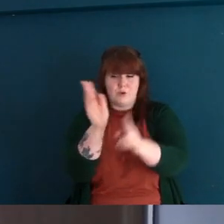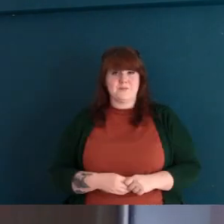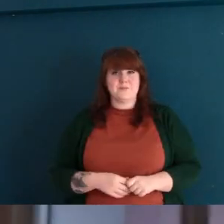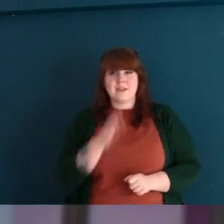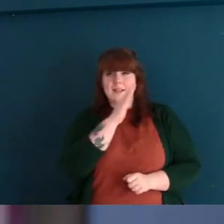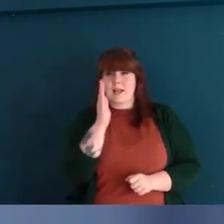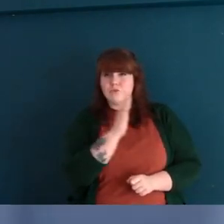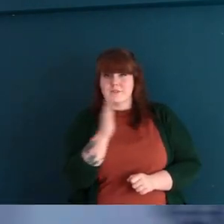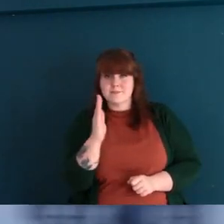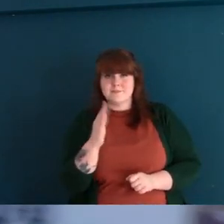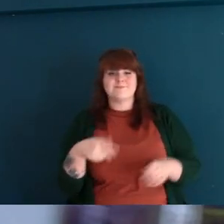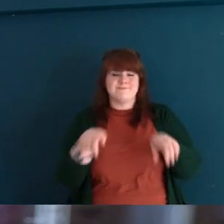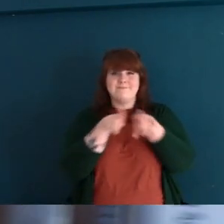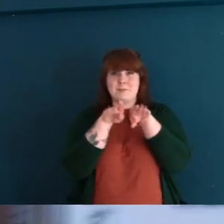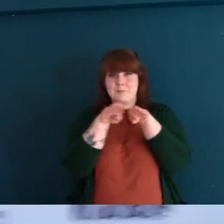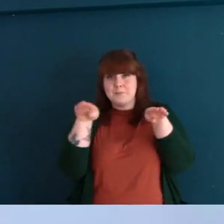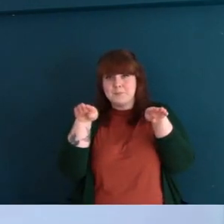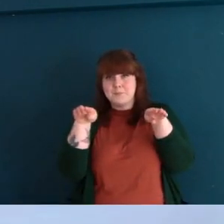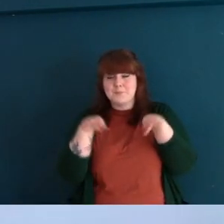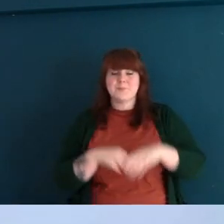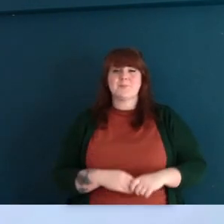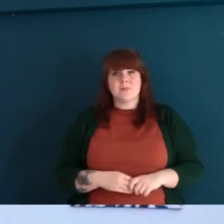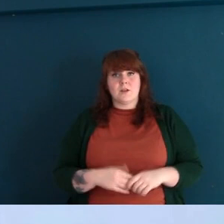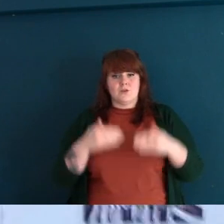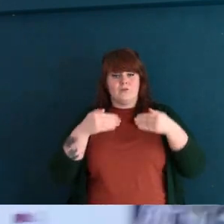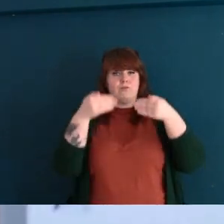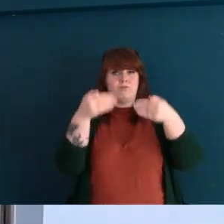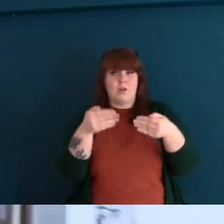Also at A1 we have our school library.